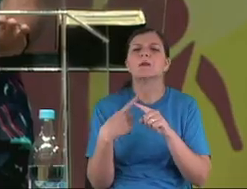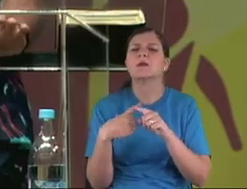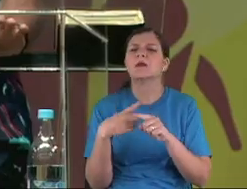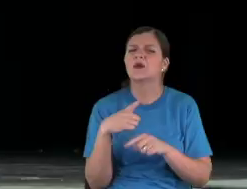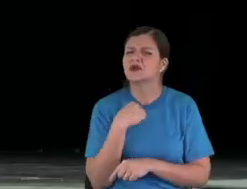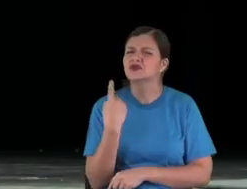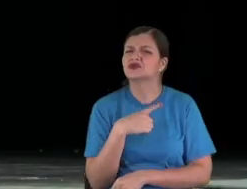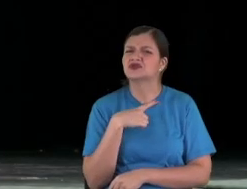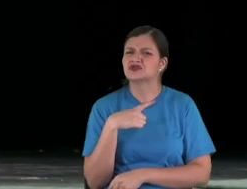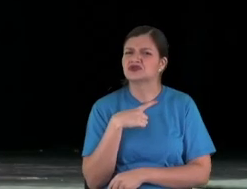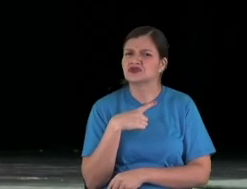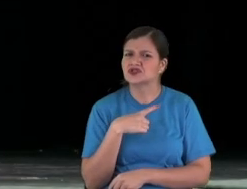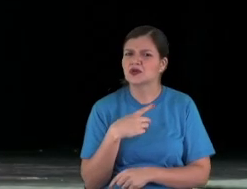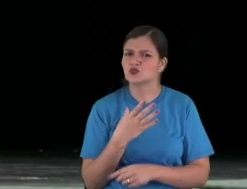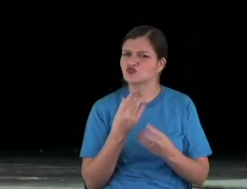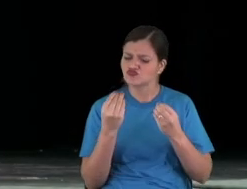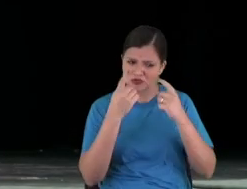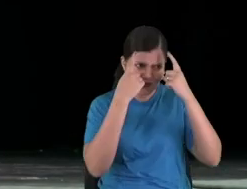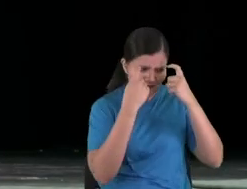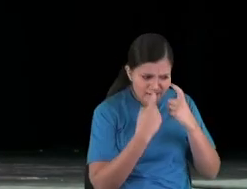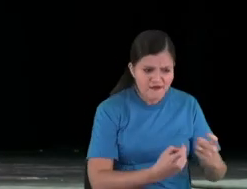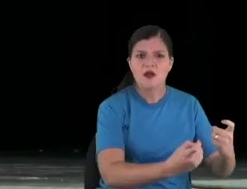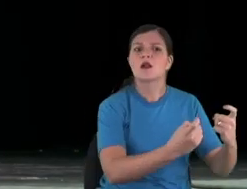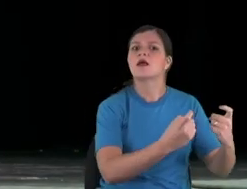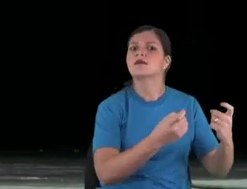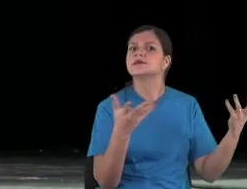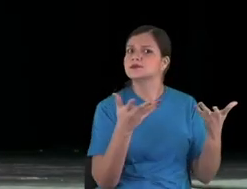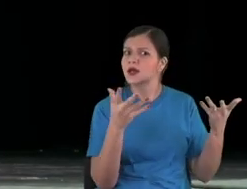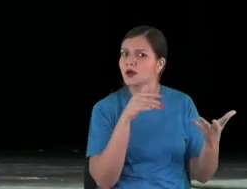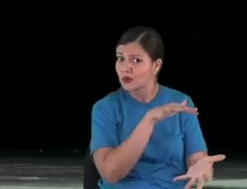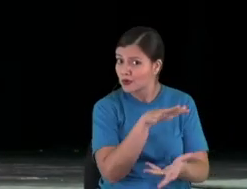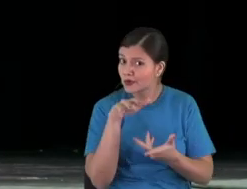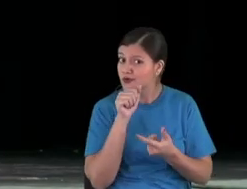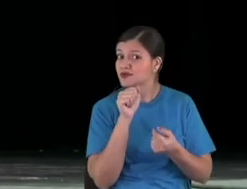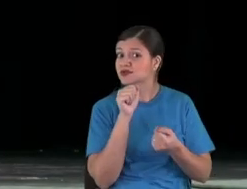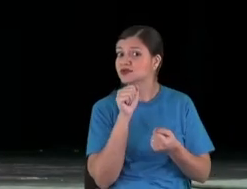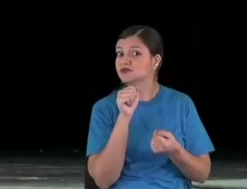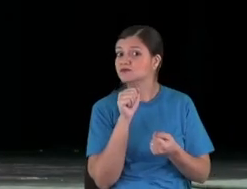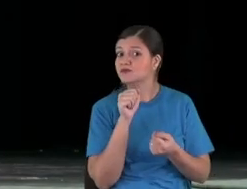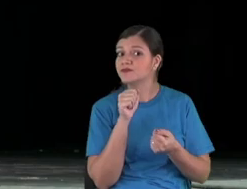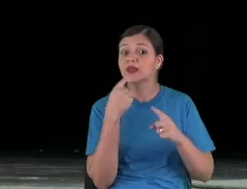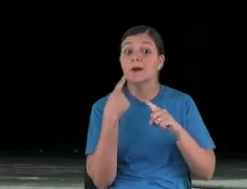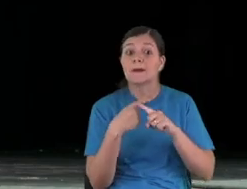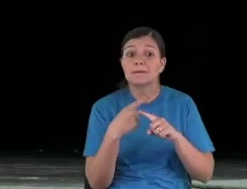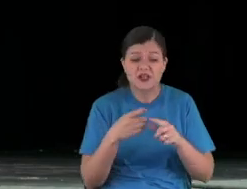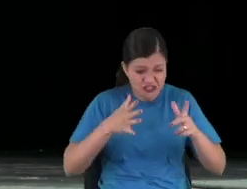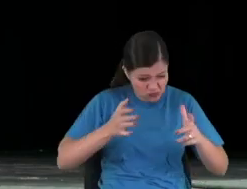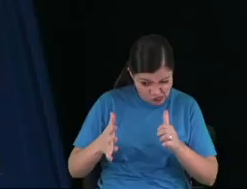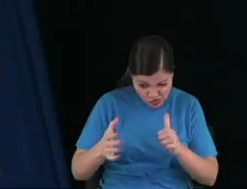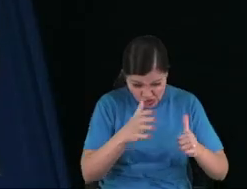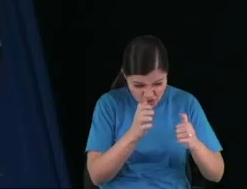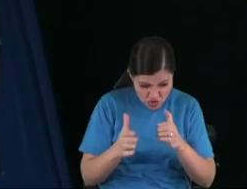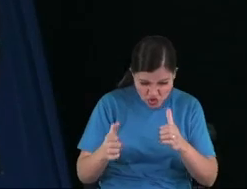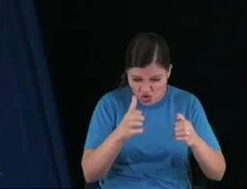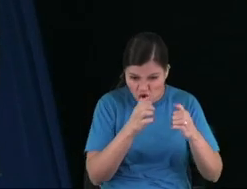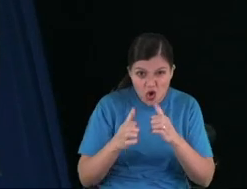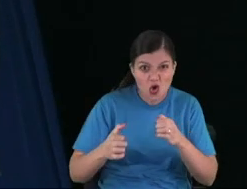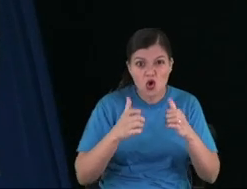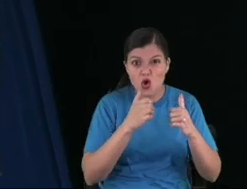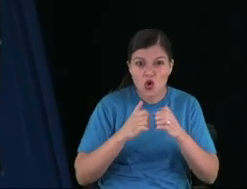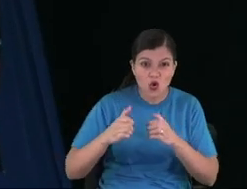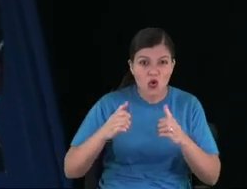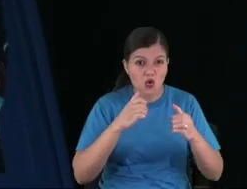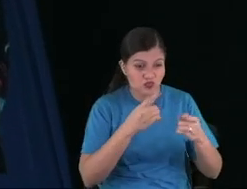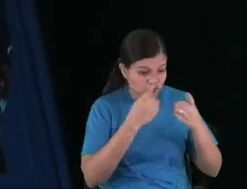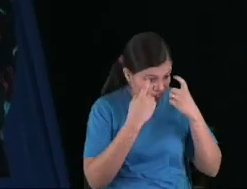in the world, the media knows, because there are a lot of money. It's a game that has a lot